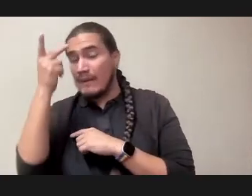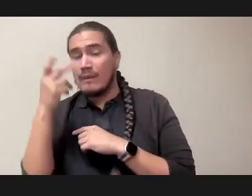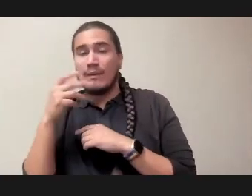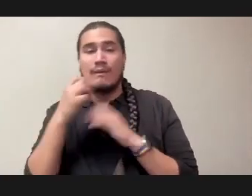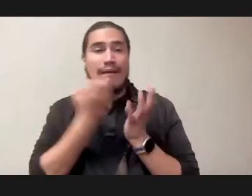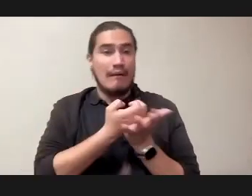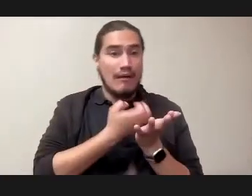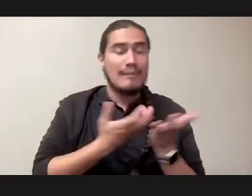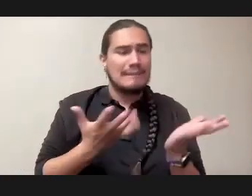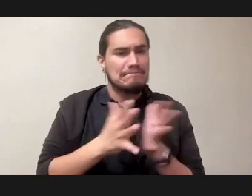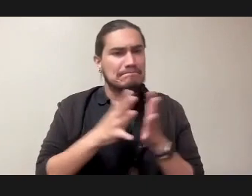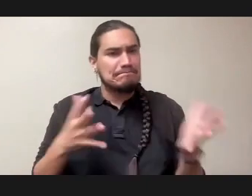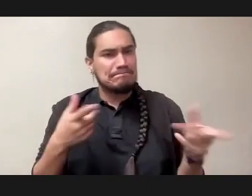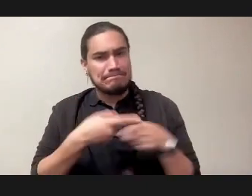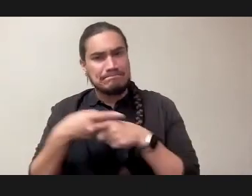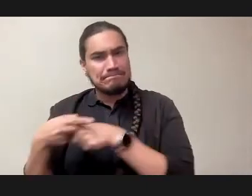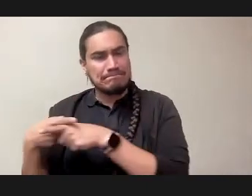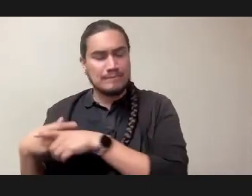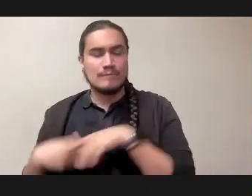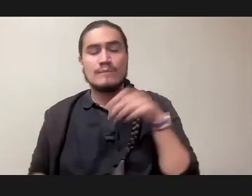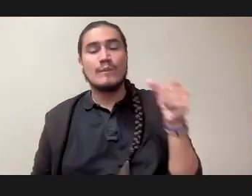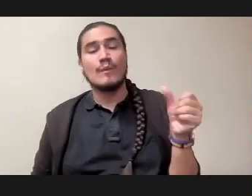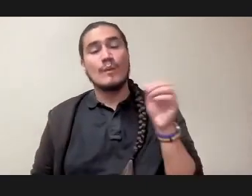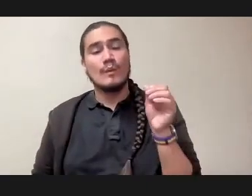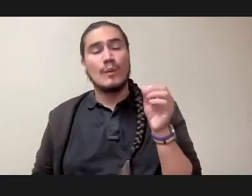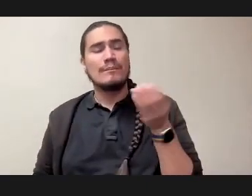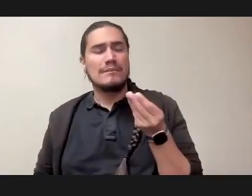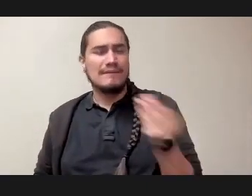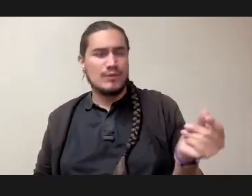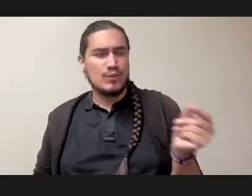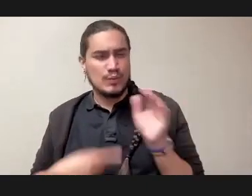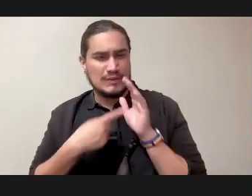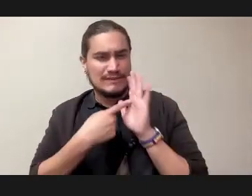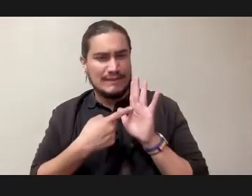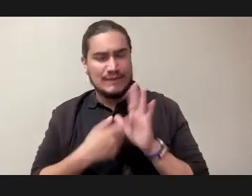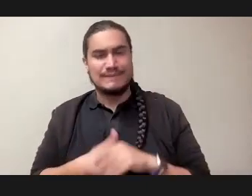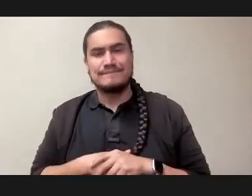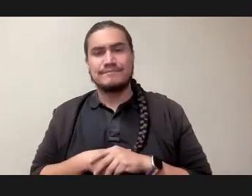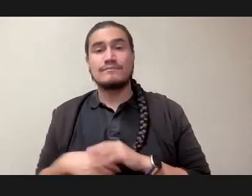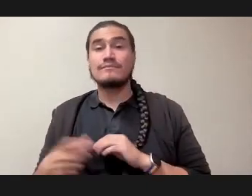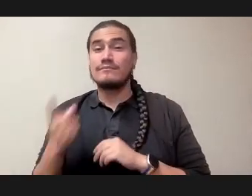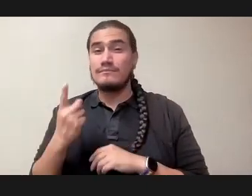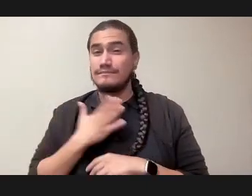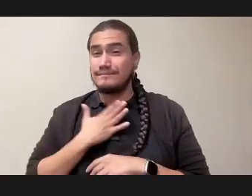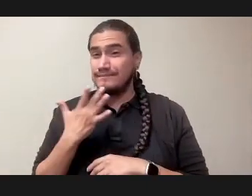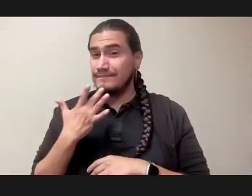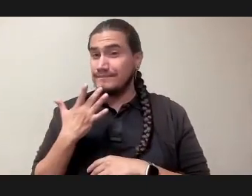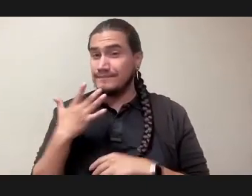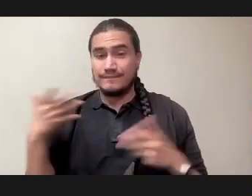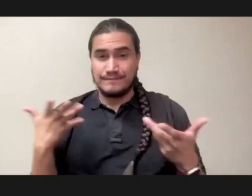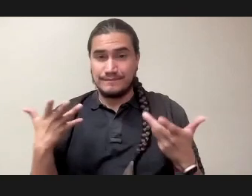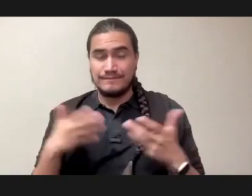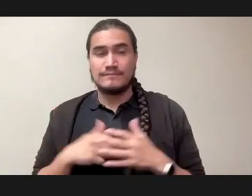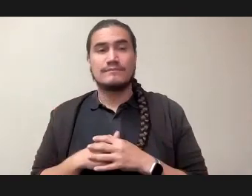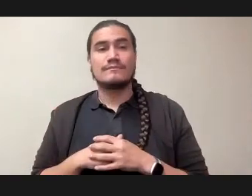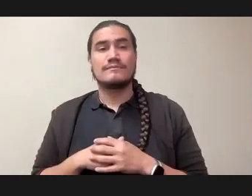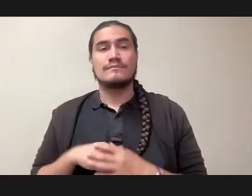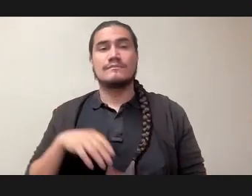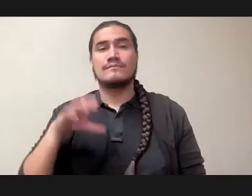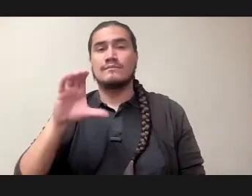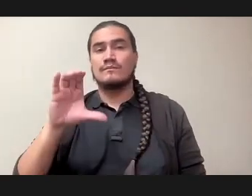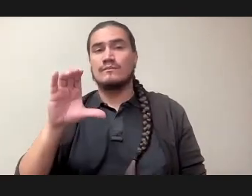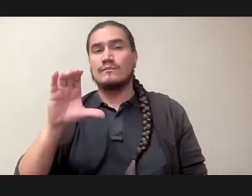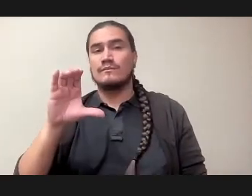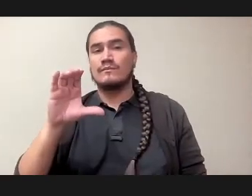So, a few brief examples. One of my favorite examples is always Kwame Ture or Stokely